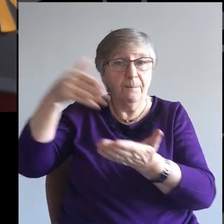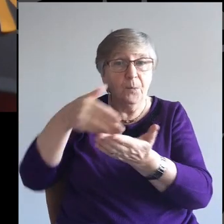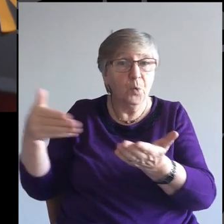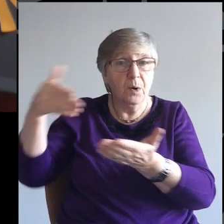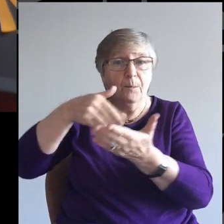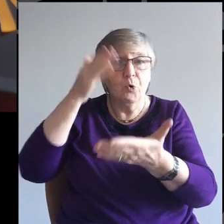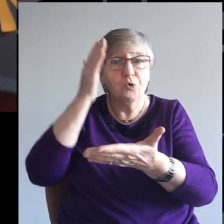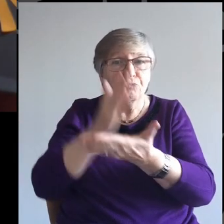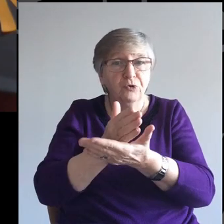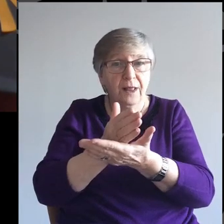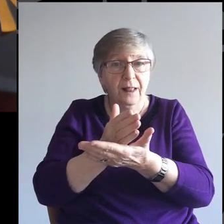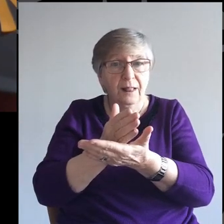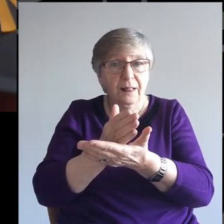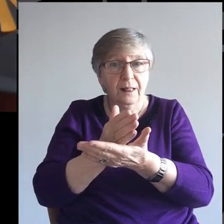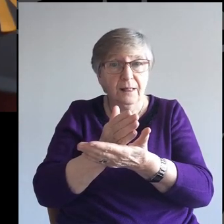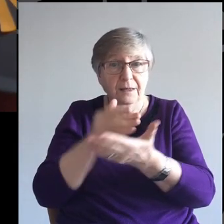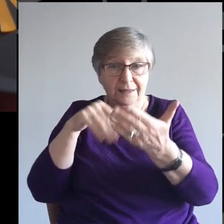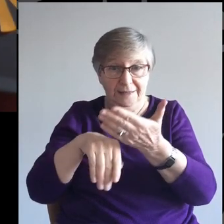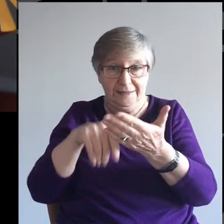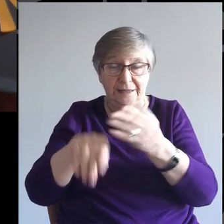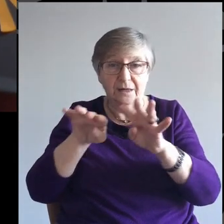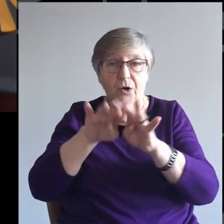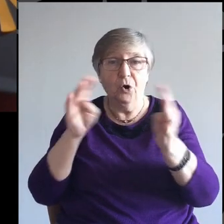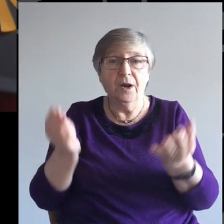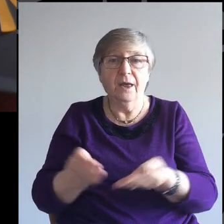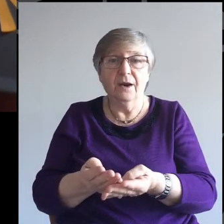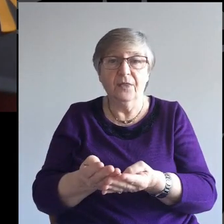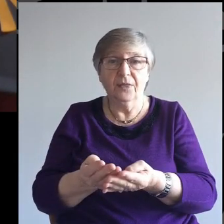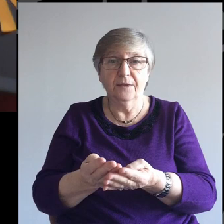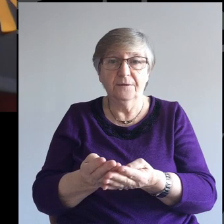and more real and more and more apparent on earth.